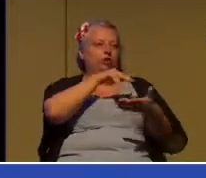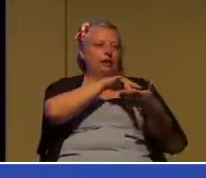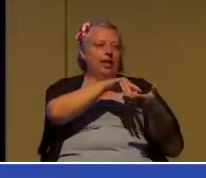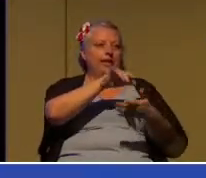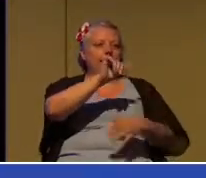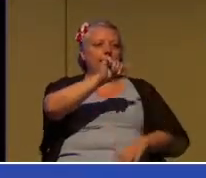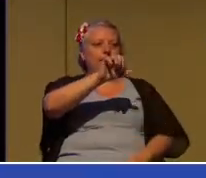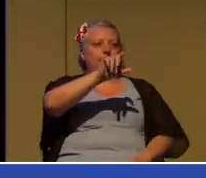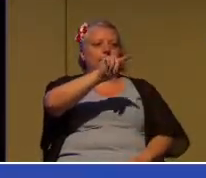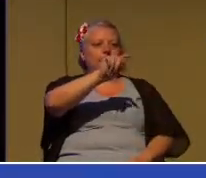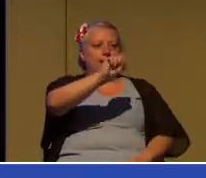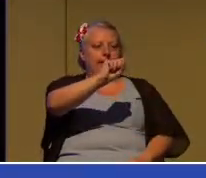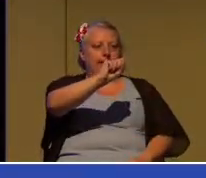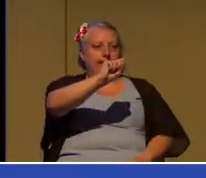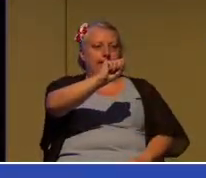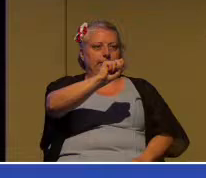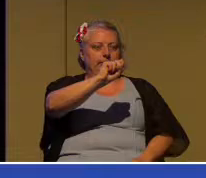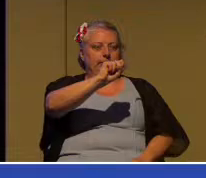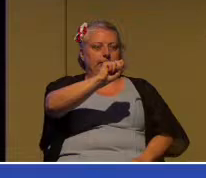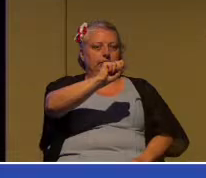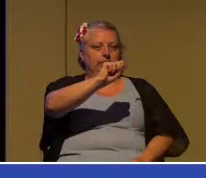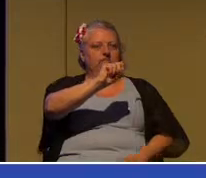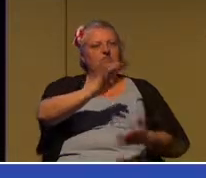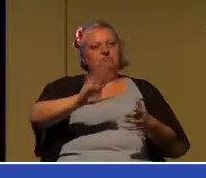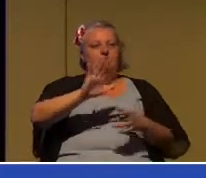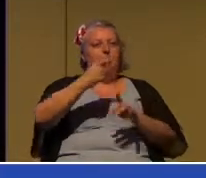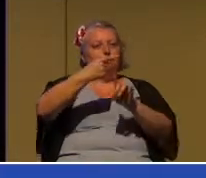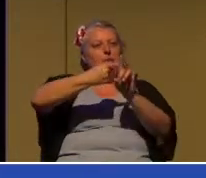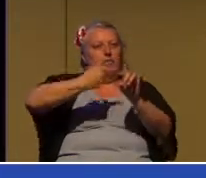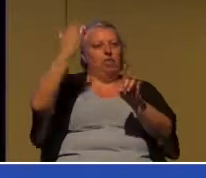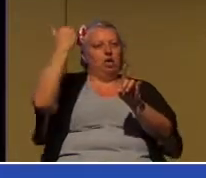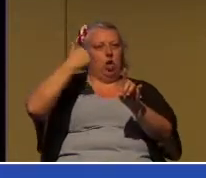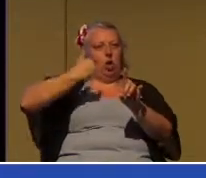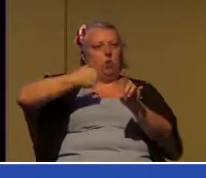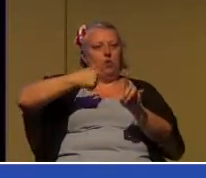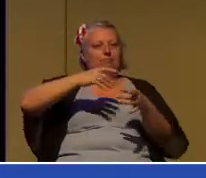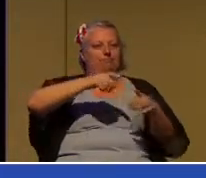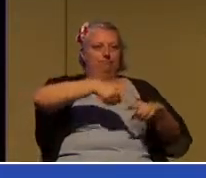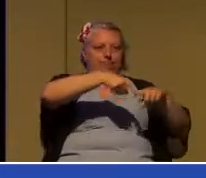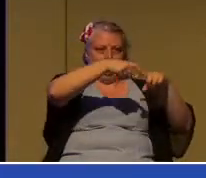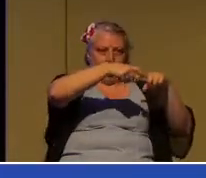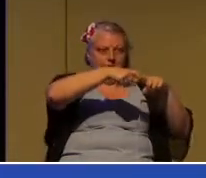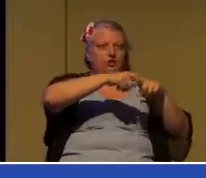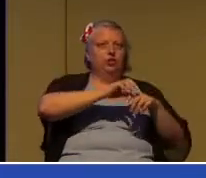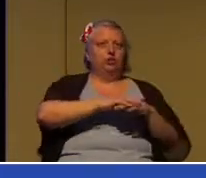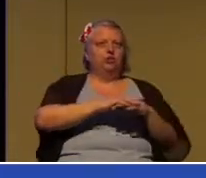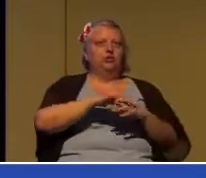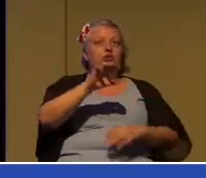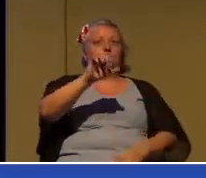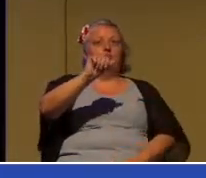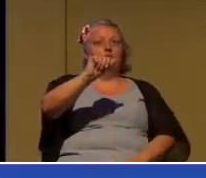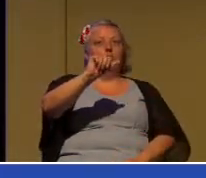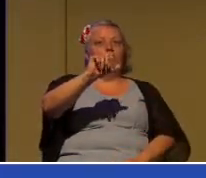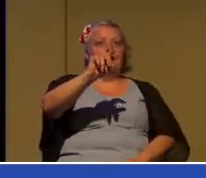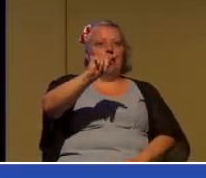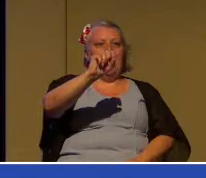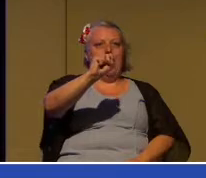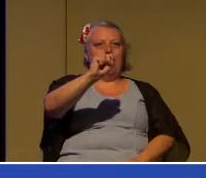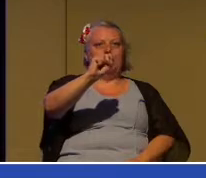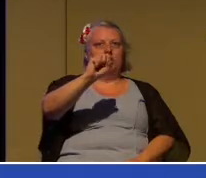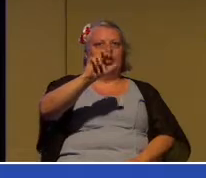Acts, looking this morning at moving on part three from Acts chapter 20.